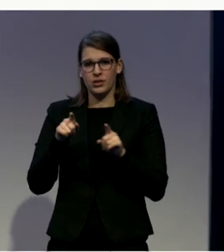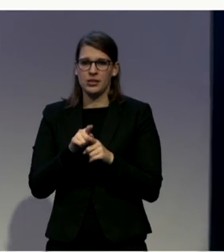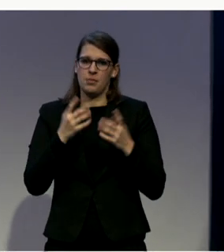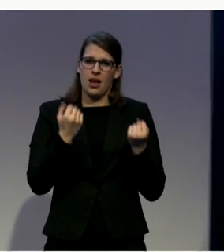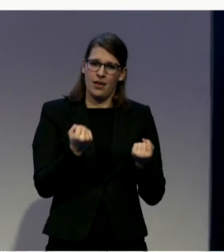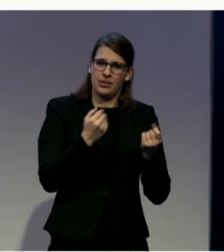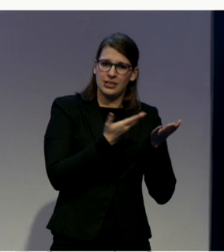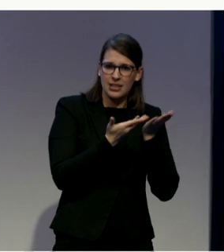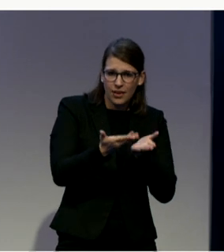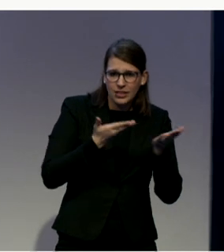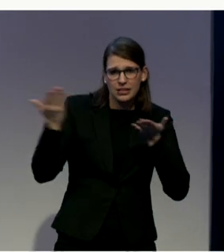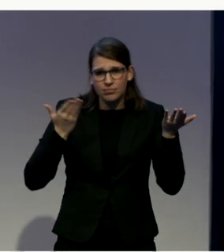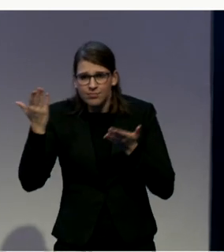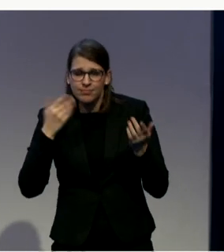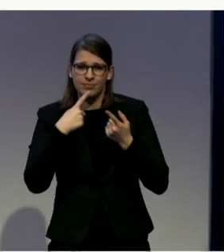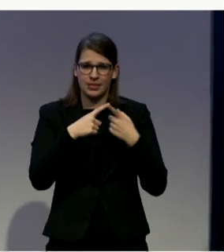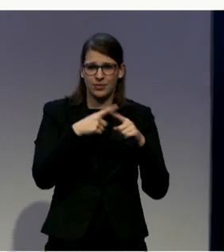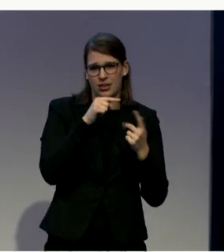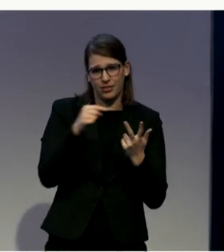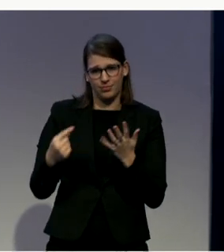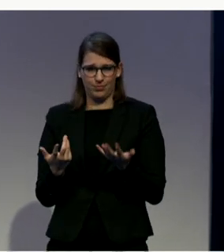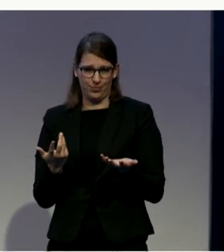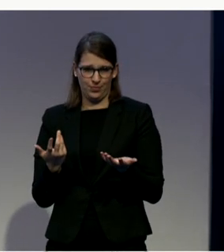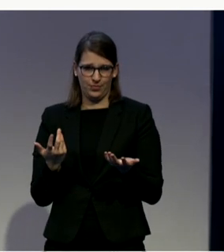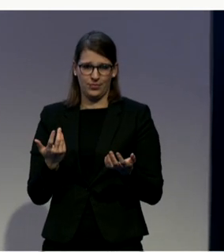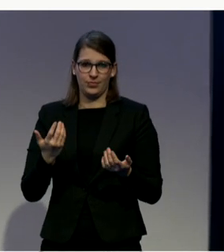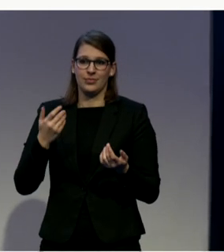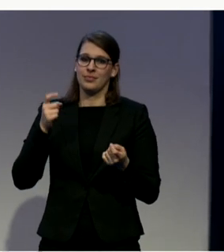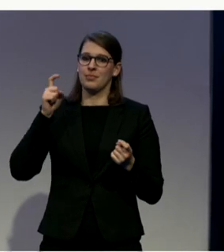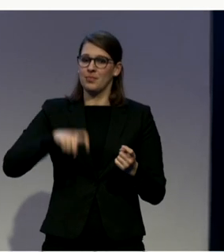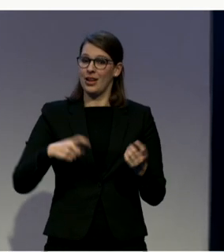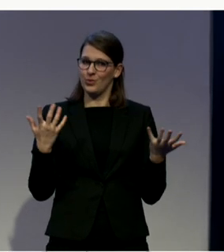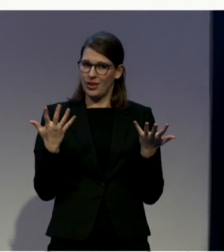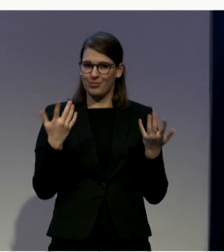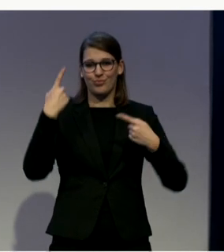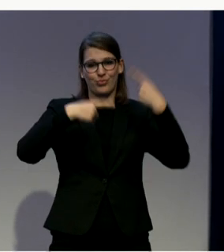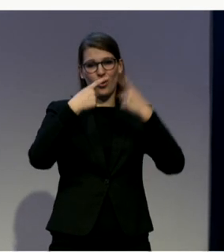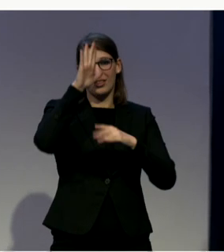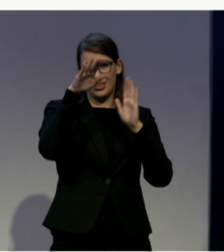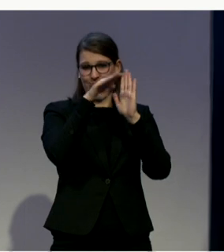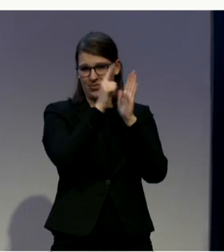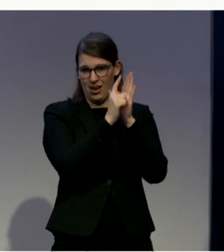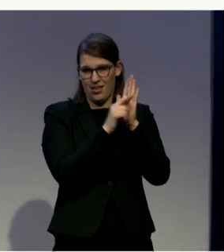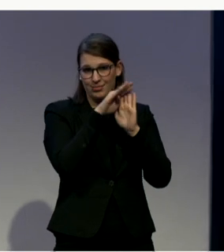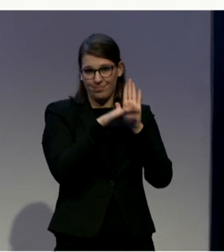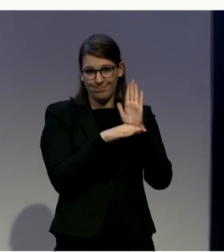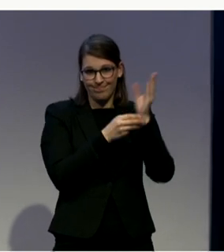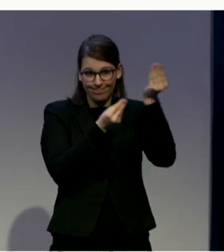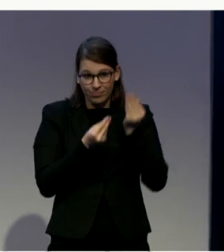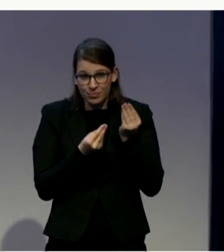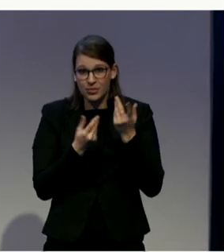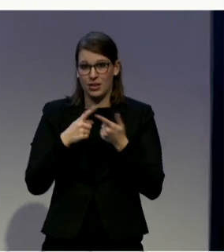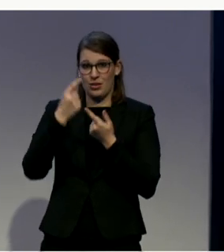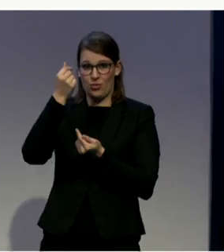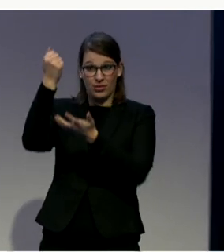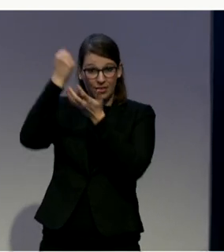political policies, laws, and financial schemes. But to start, we need